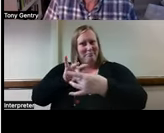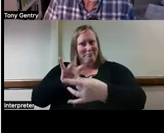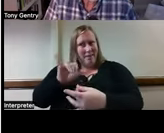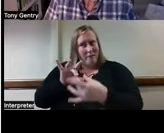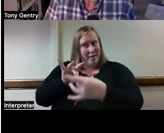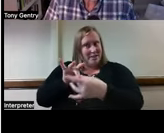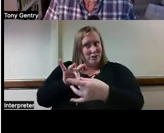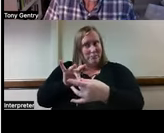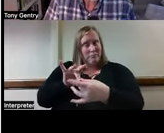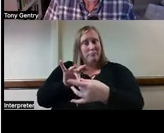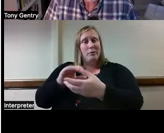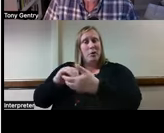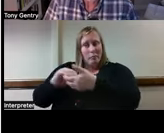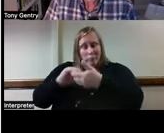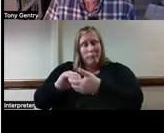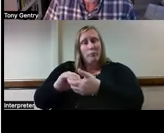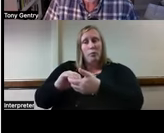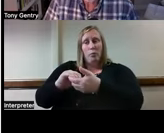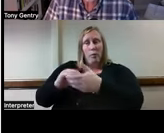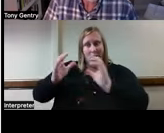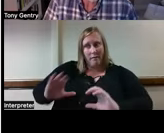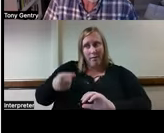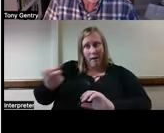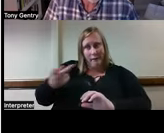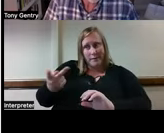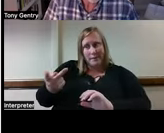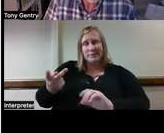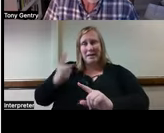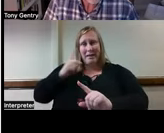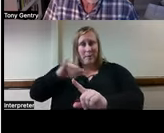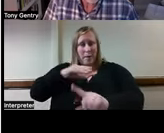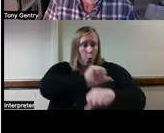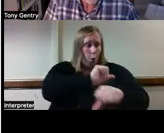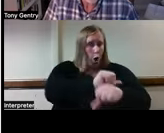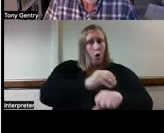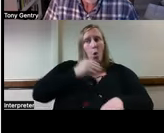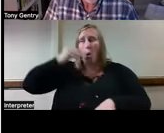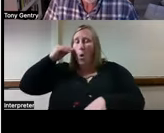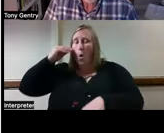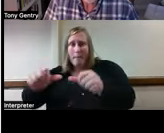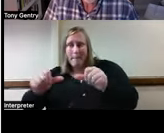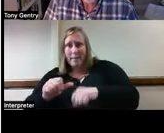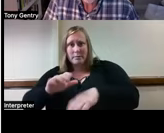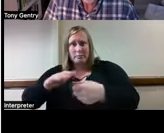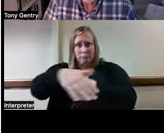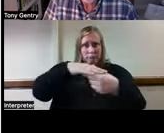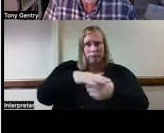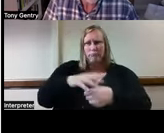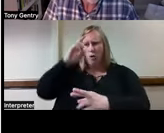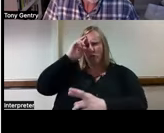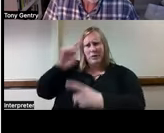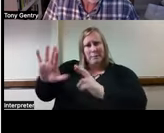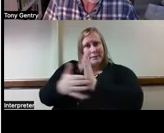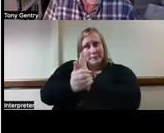collaborate with clients in accommodating to vocational and home site accommodations, respecting their skills, needs, and differences,